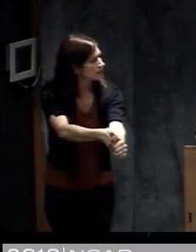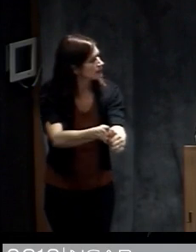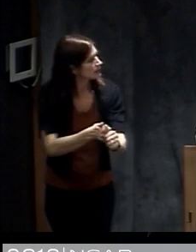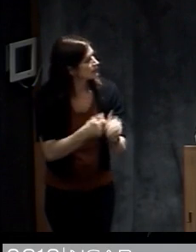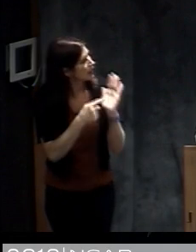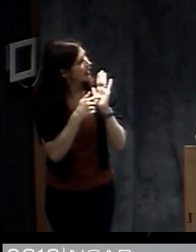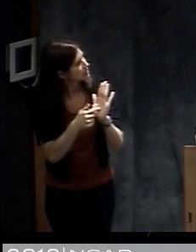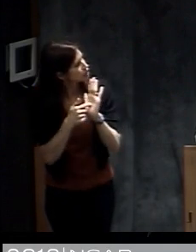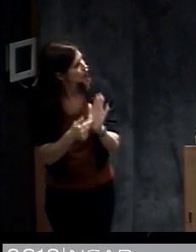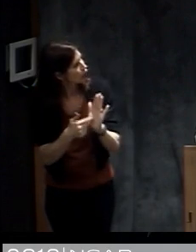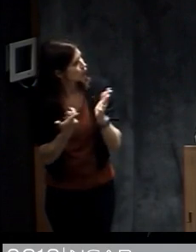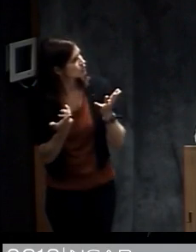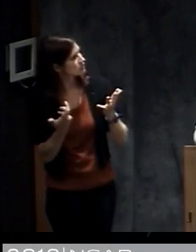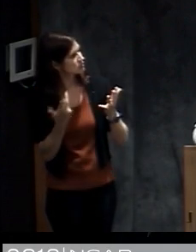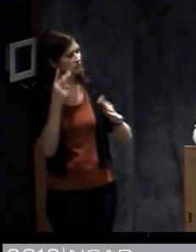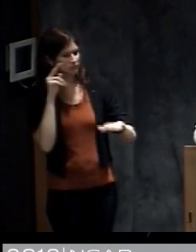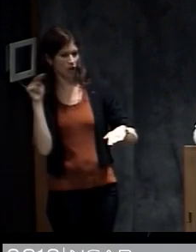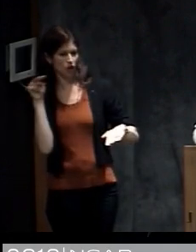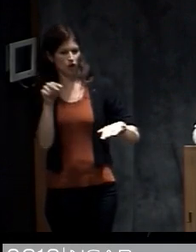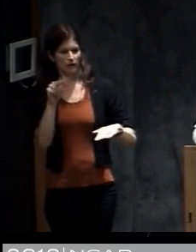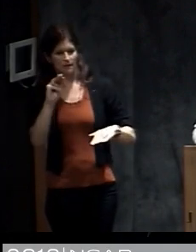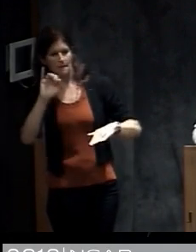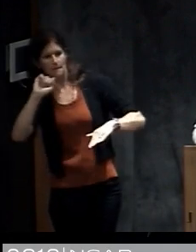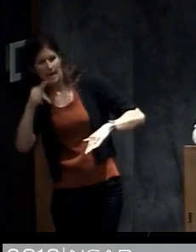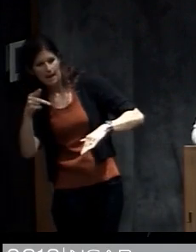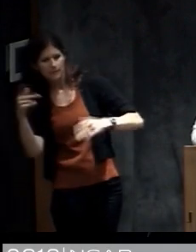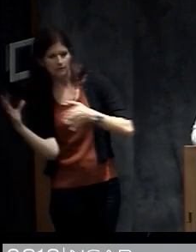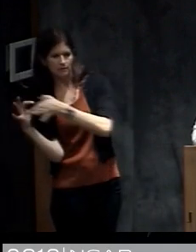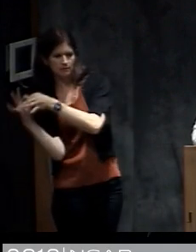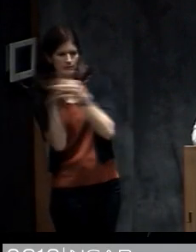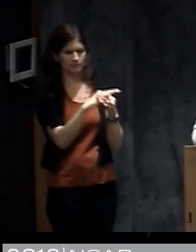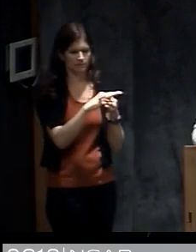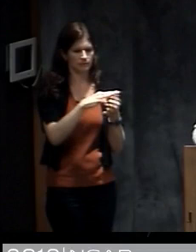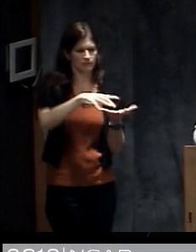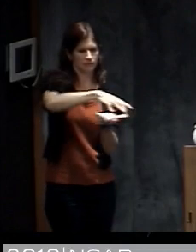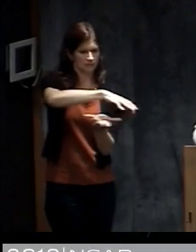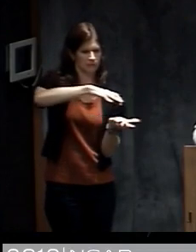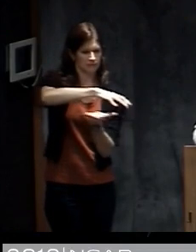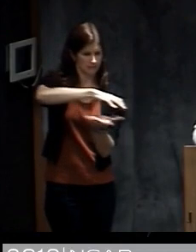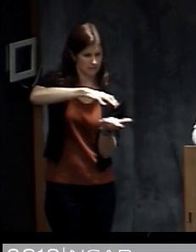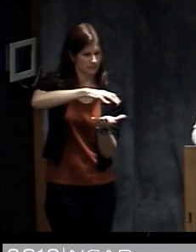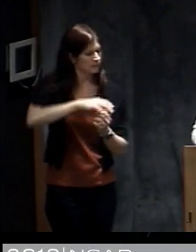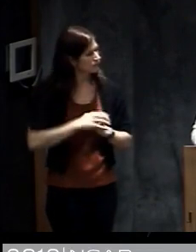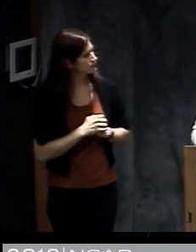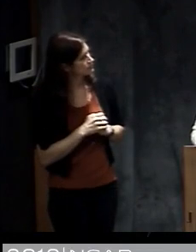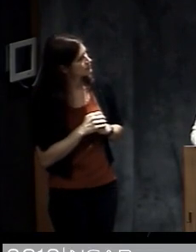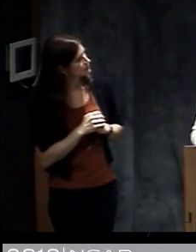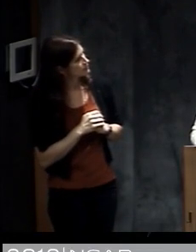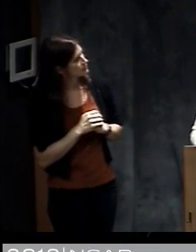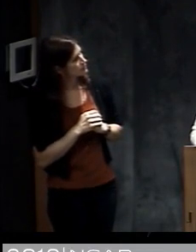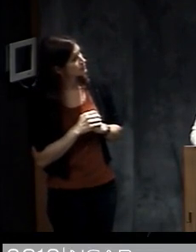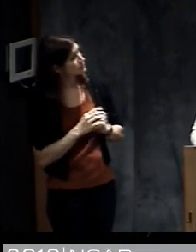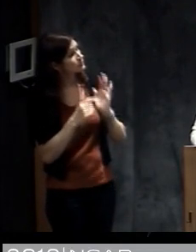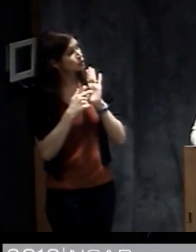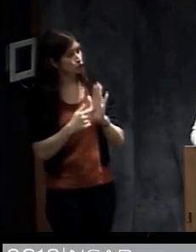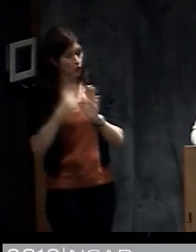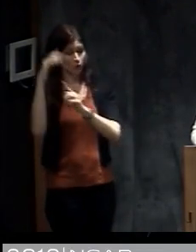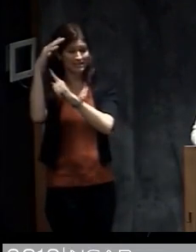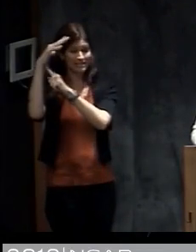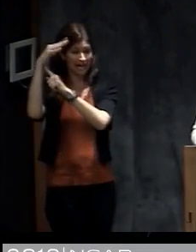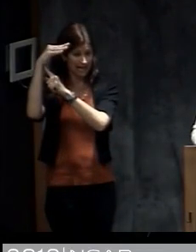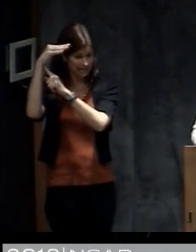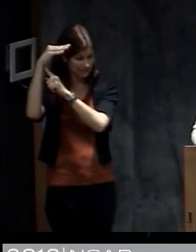that someone produced looking at the radar across the different areas where the radar was available. And this shows a satellite loop